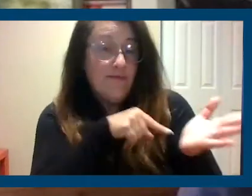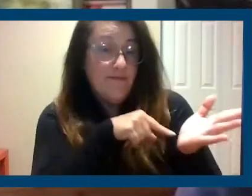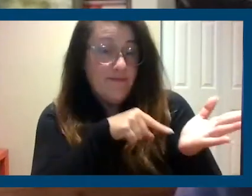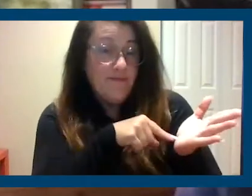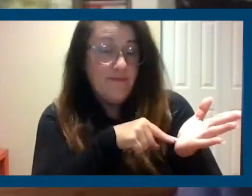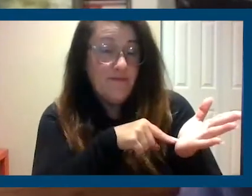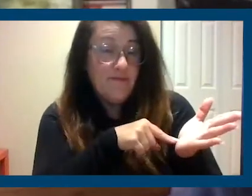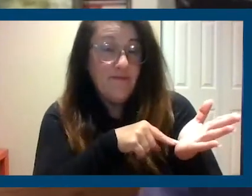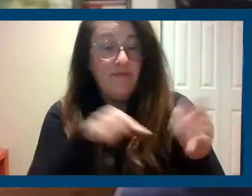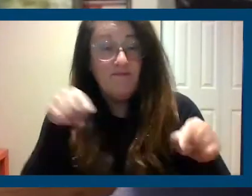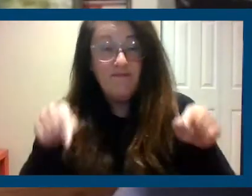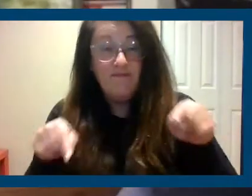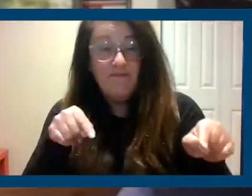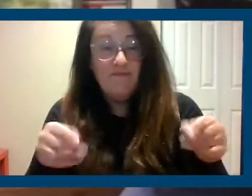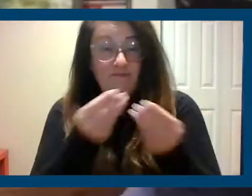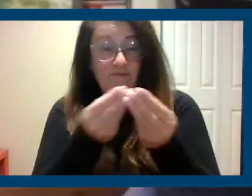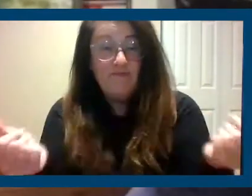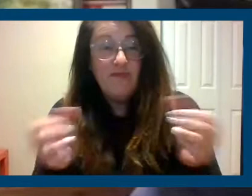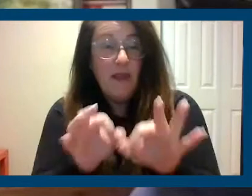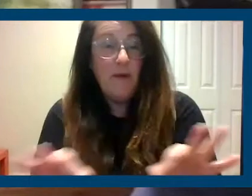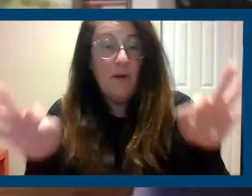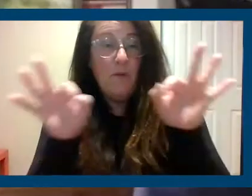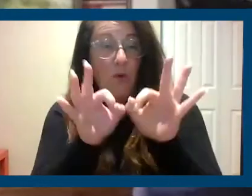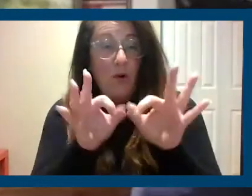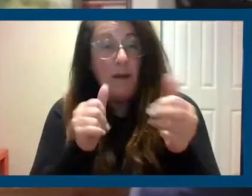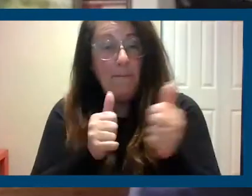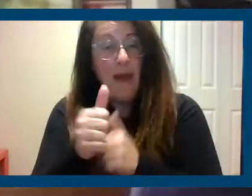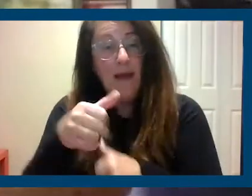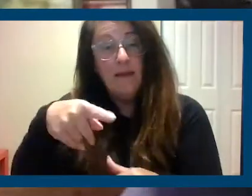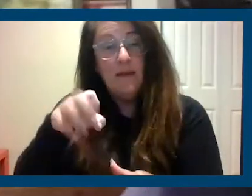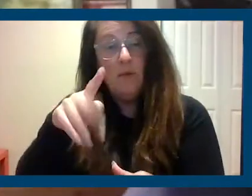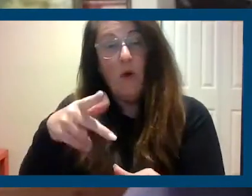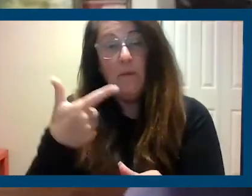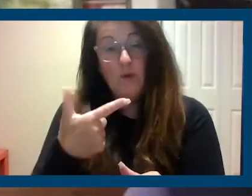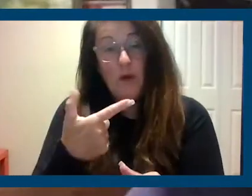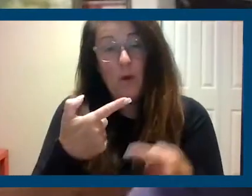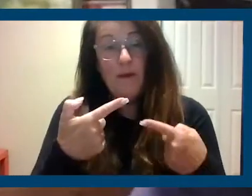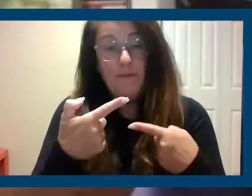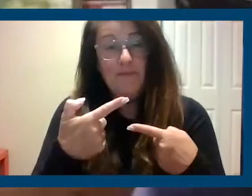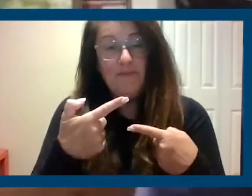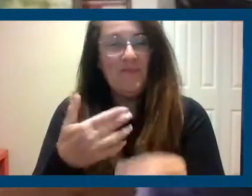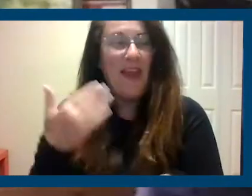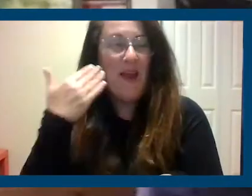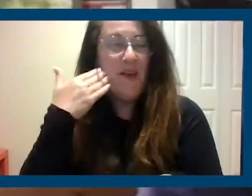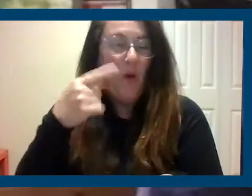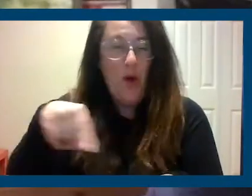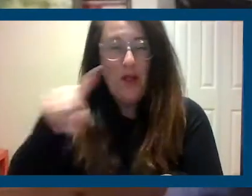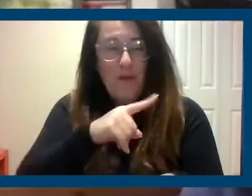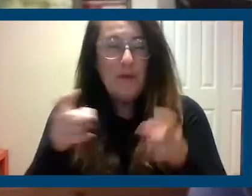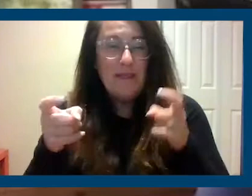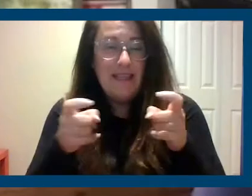the importance of the passage of Proposition 21. I know that everyone is dealing with